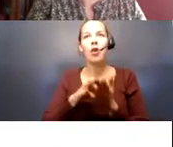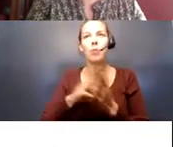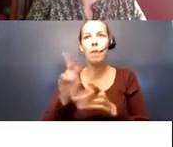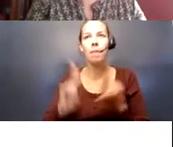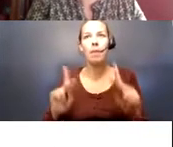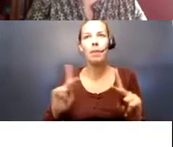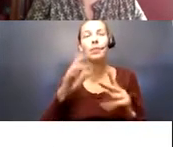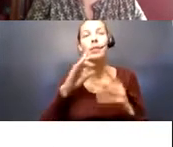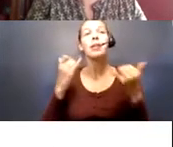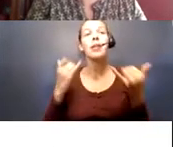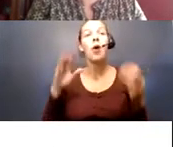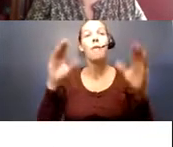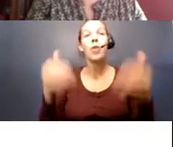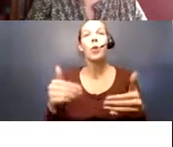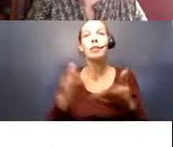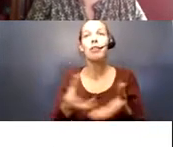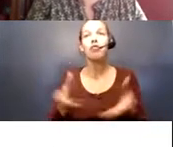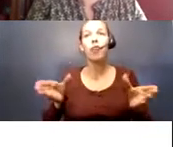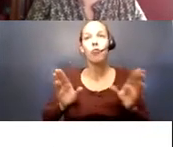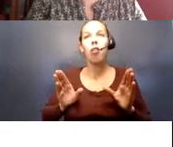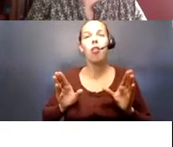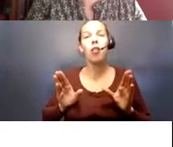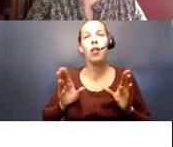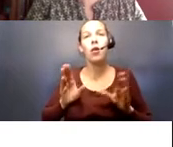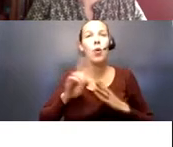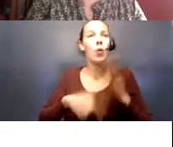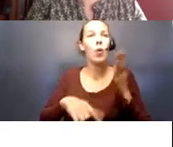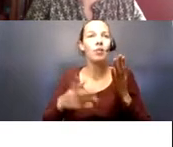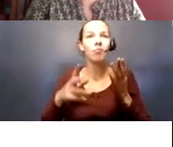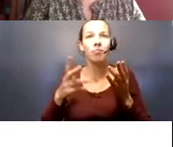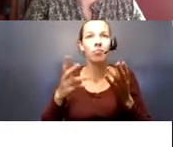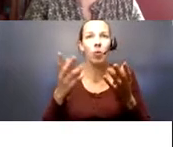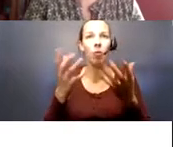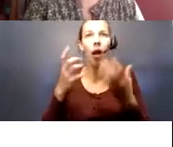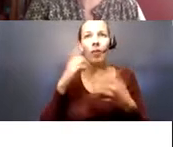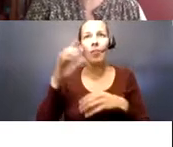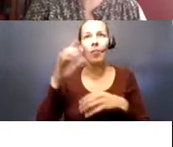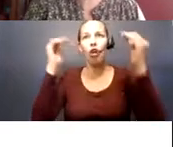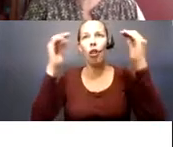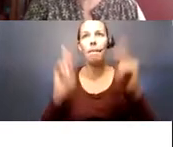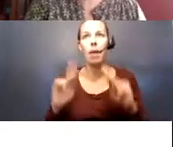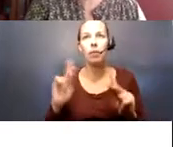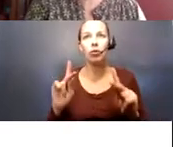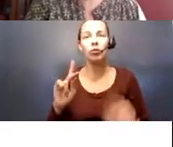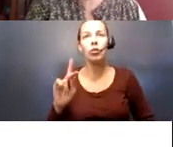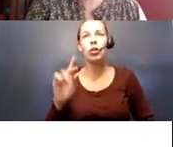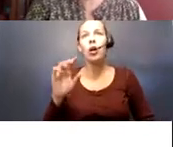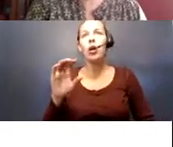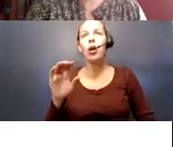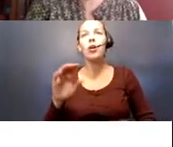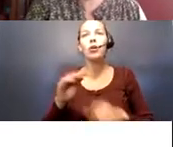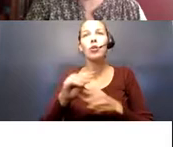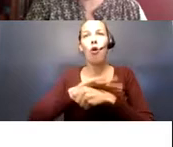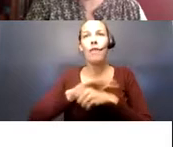I'm going to just focus on in general, you know, what are we looking at with the adult population when it comes to COVID and the safety